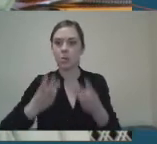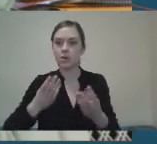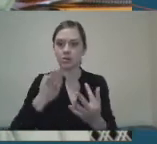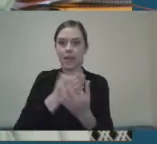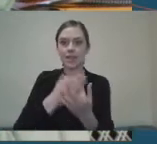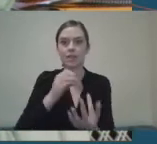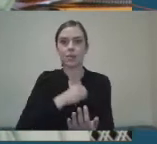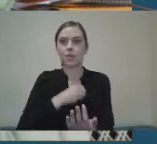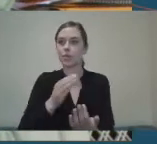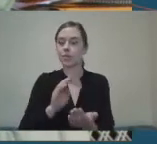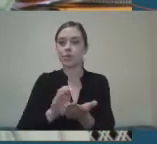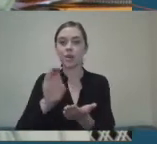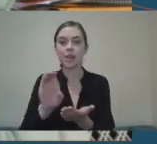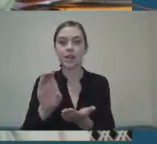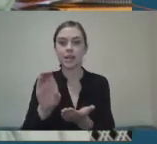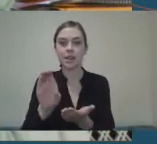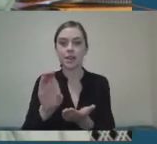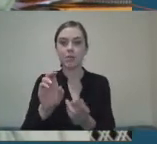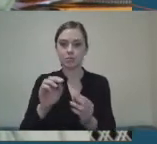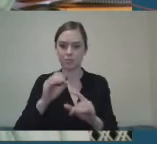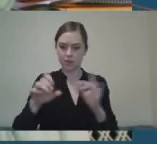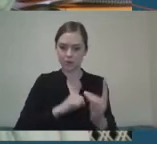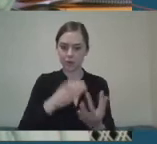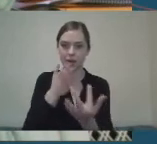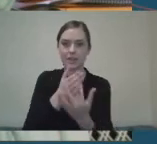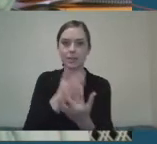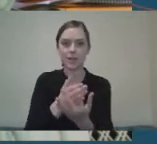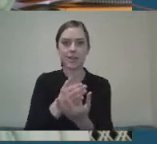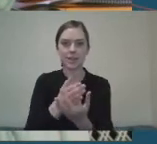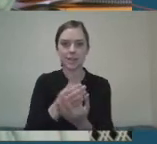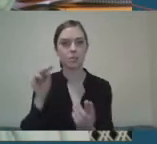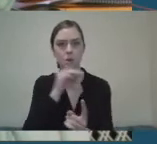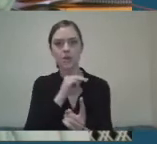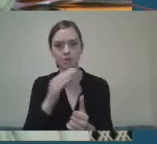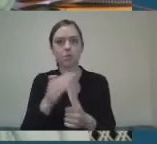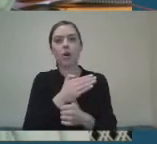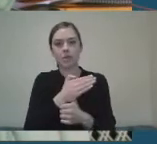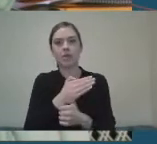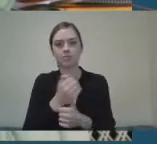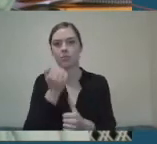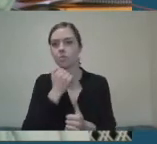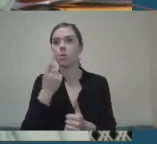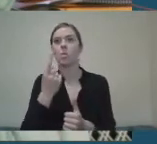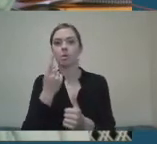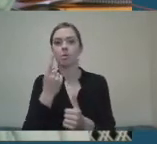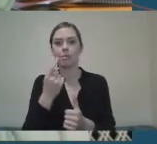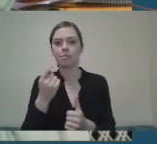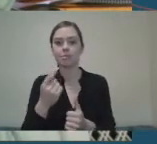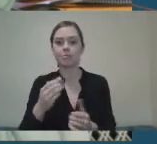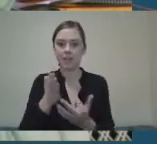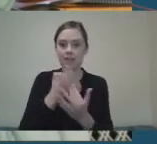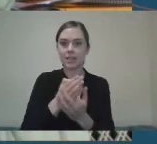funding, we ensure that accessibility is a key priority, so that accessible gym equipment, and